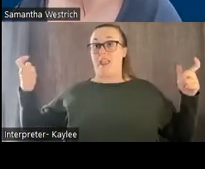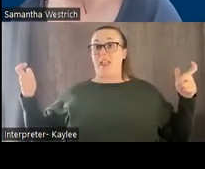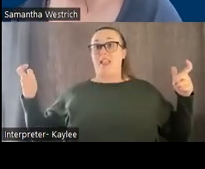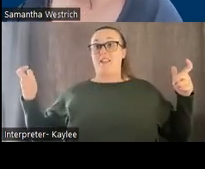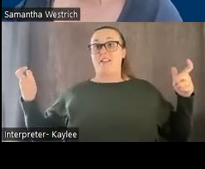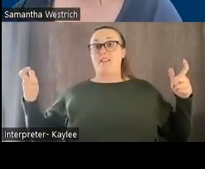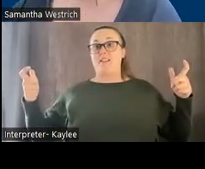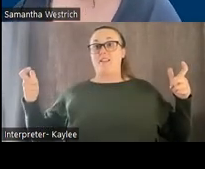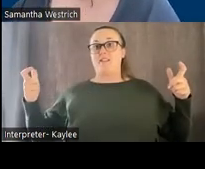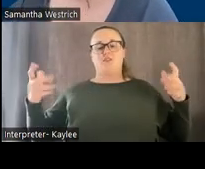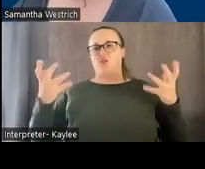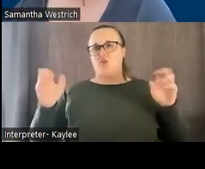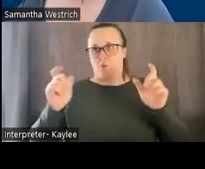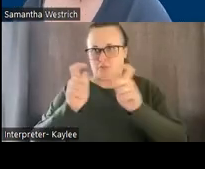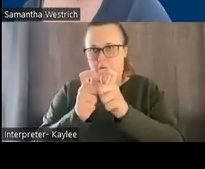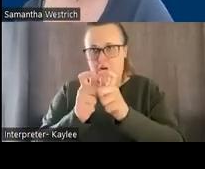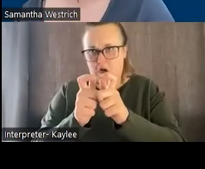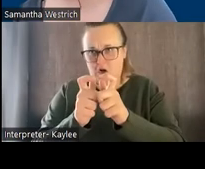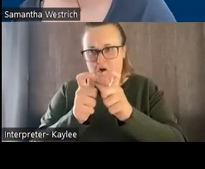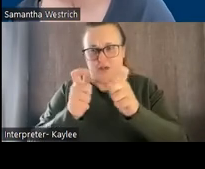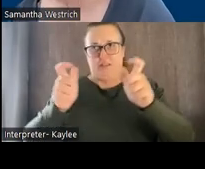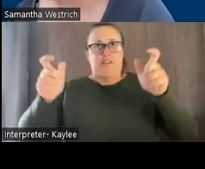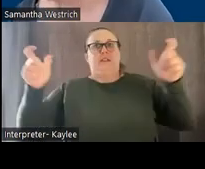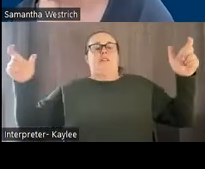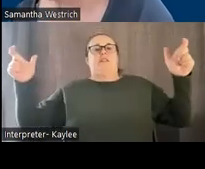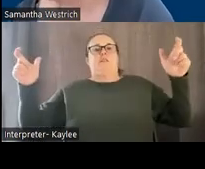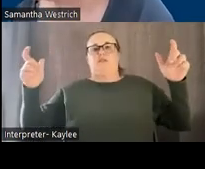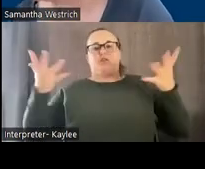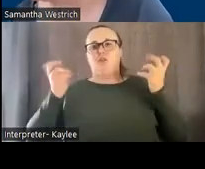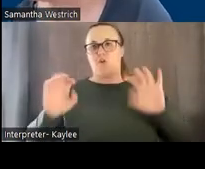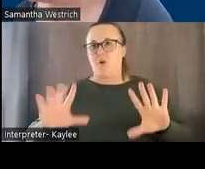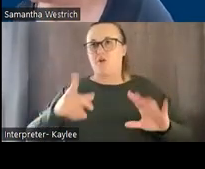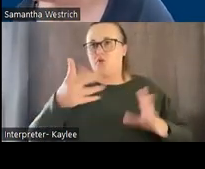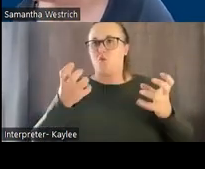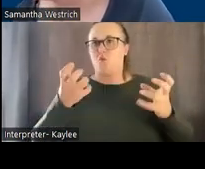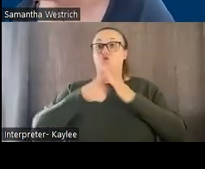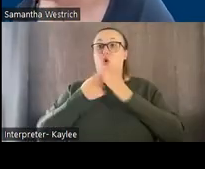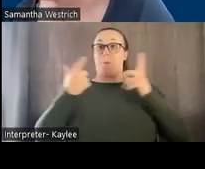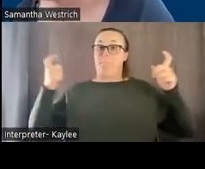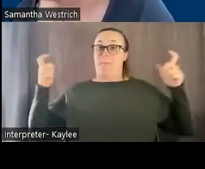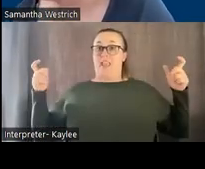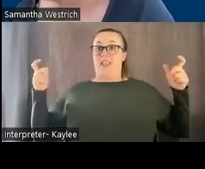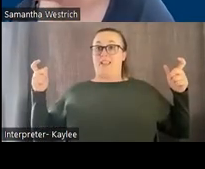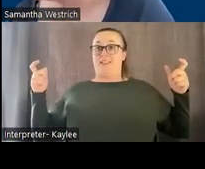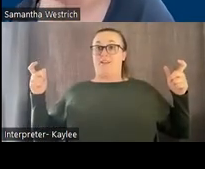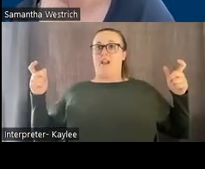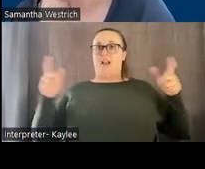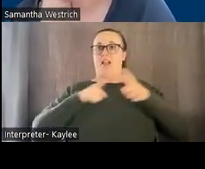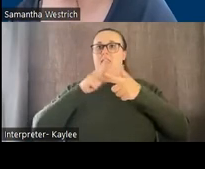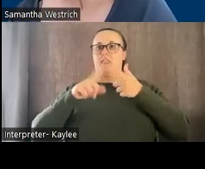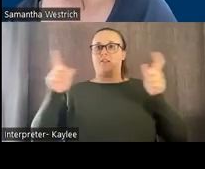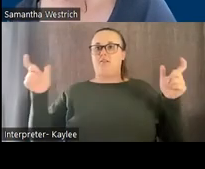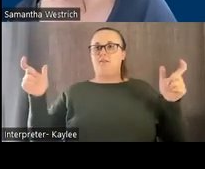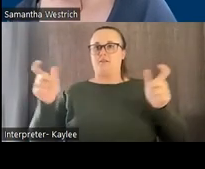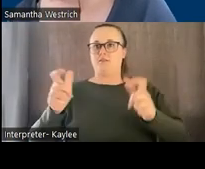then instead of starting small and getting bigger and bigger, because it will, if you look here, if I start with something like this,